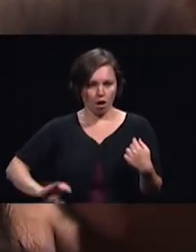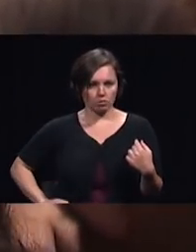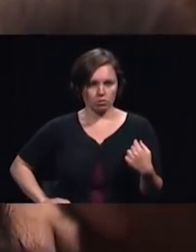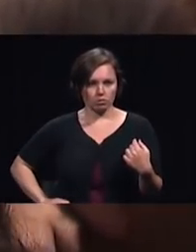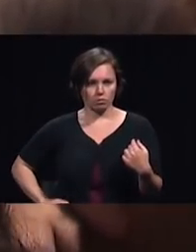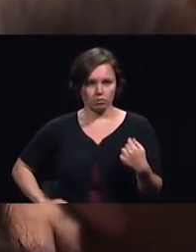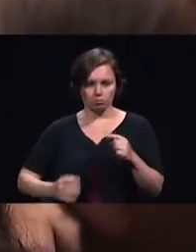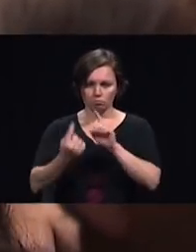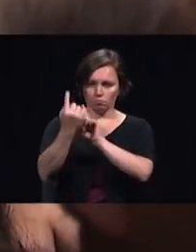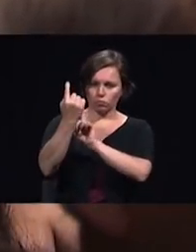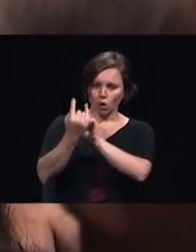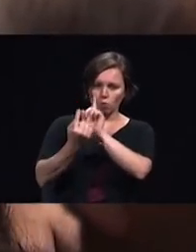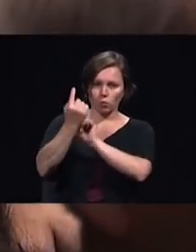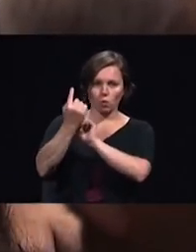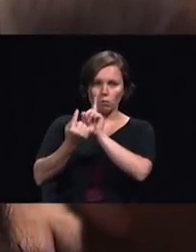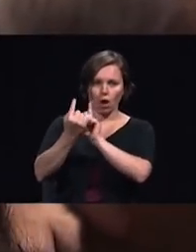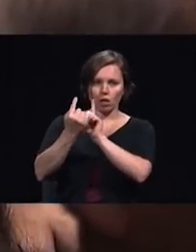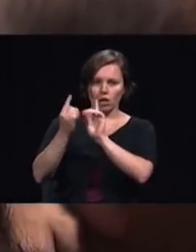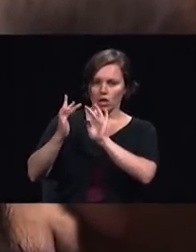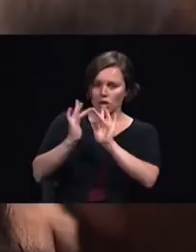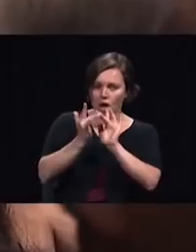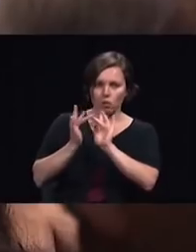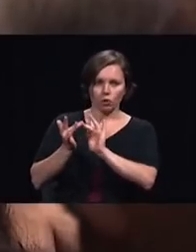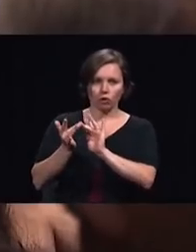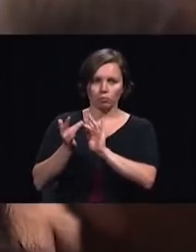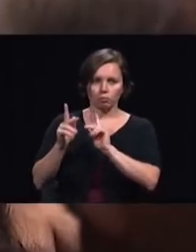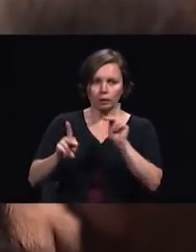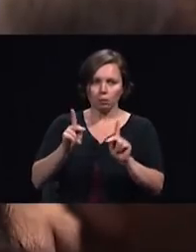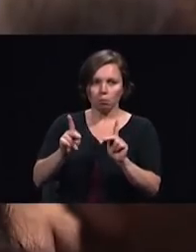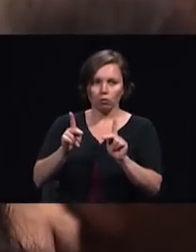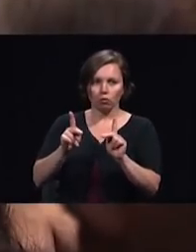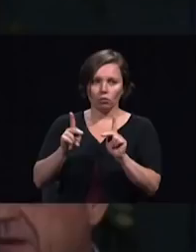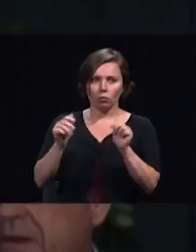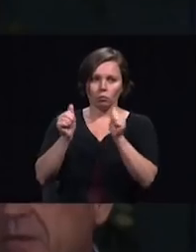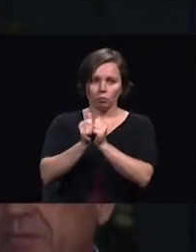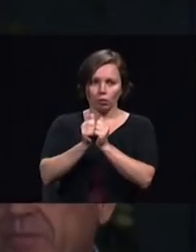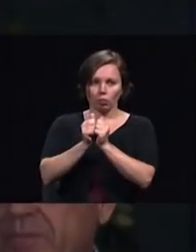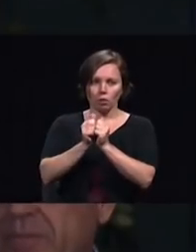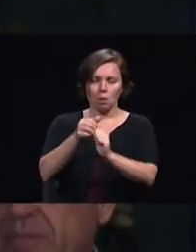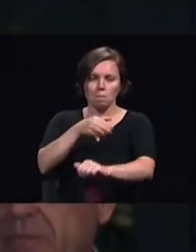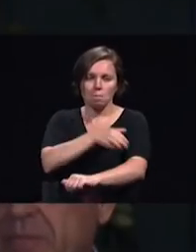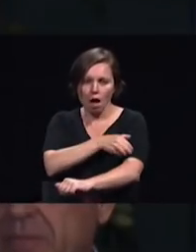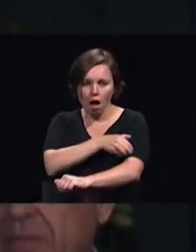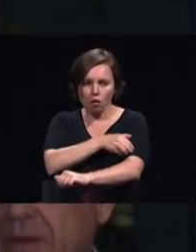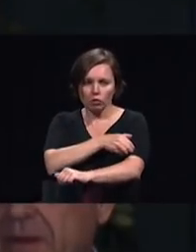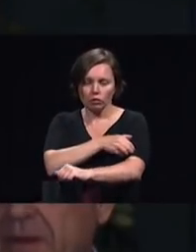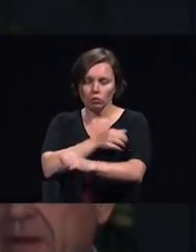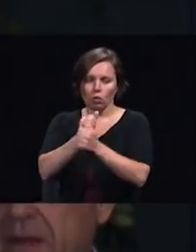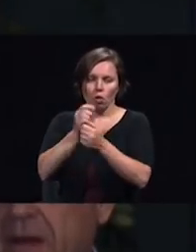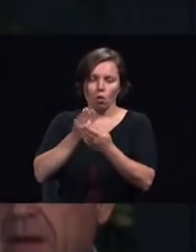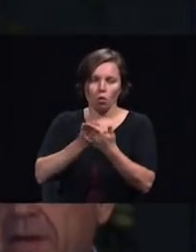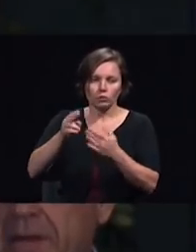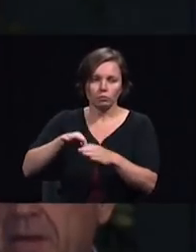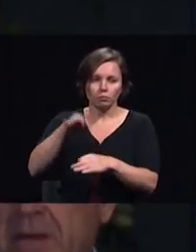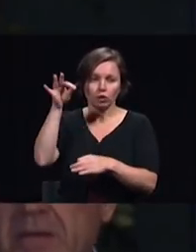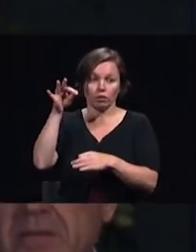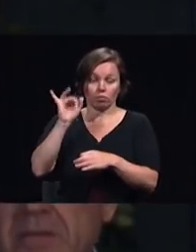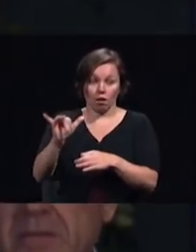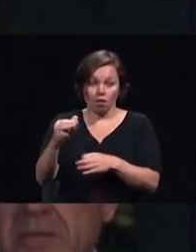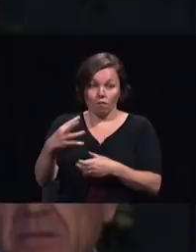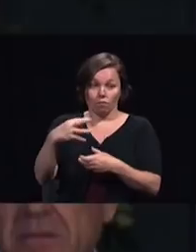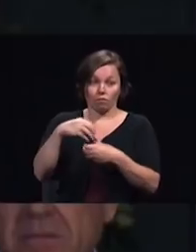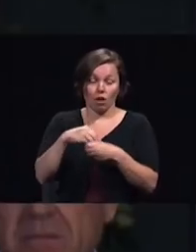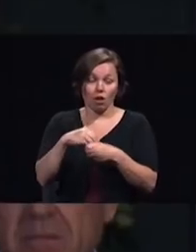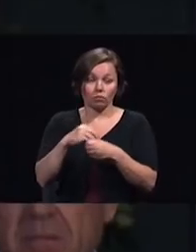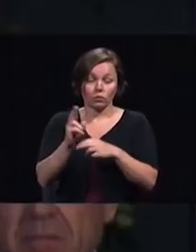God's holy word under the power of the holy spirit this involves the use of